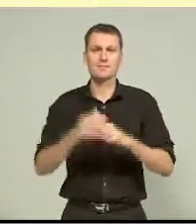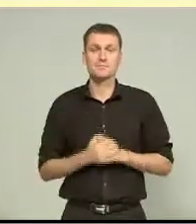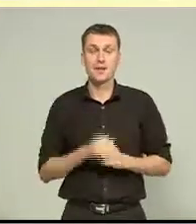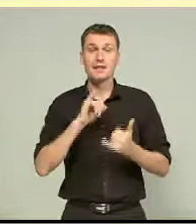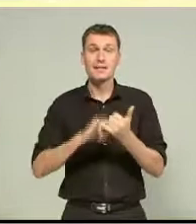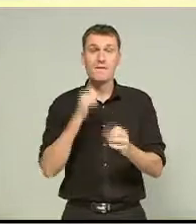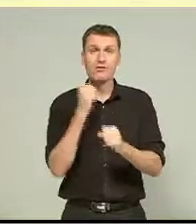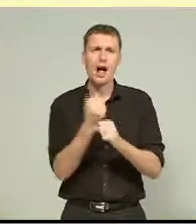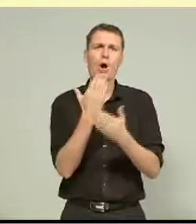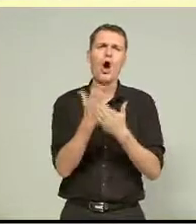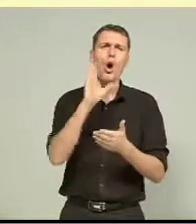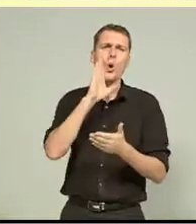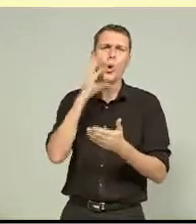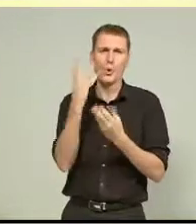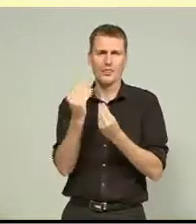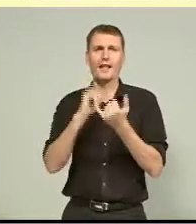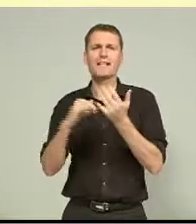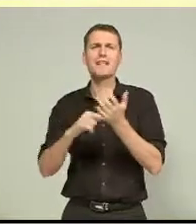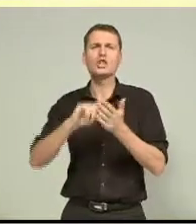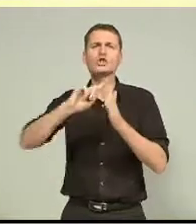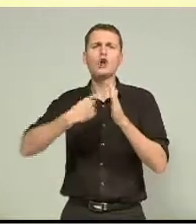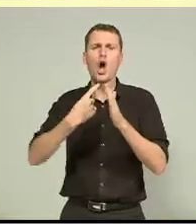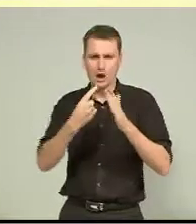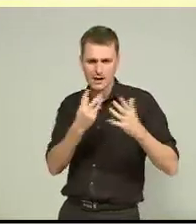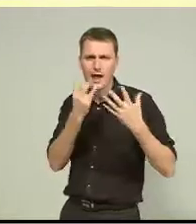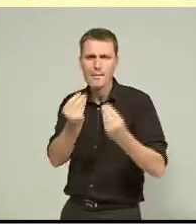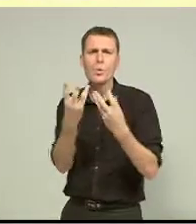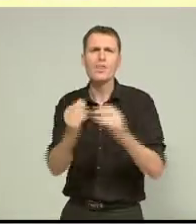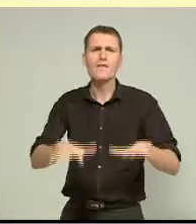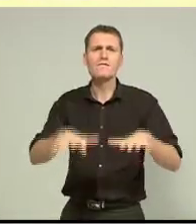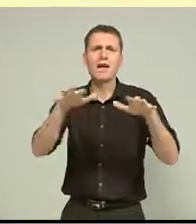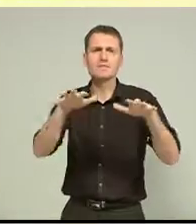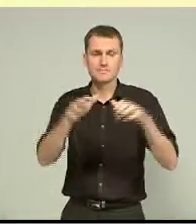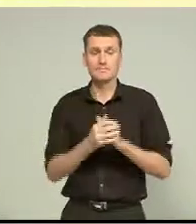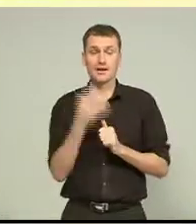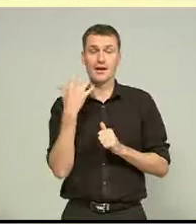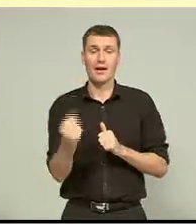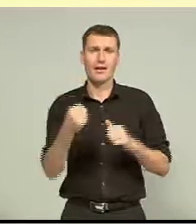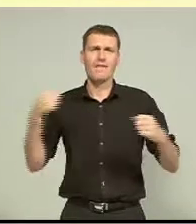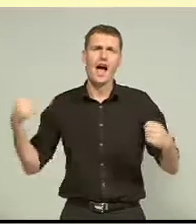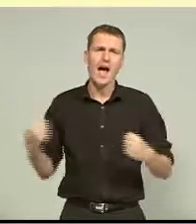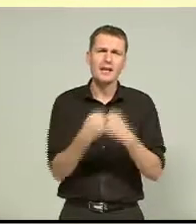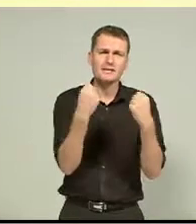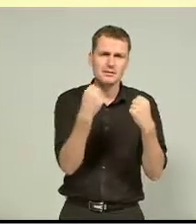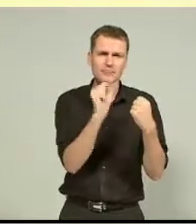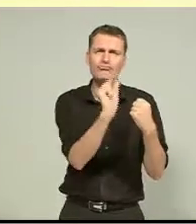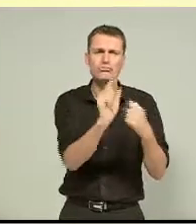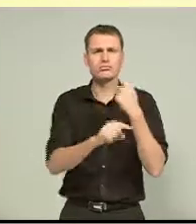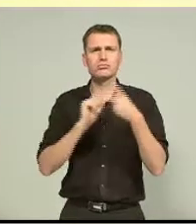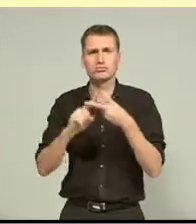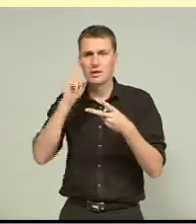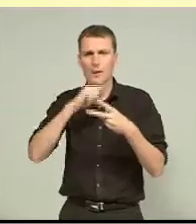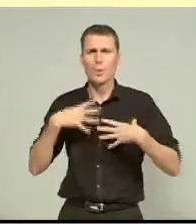with St John, dealing with flood-related issues from today's storm. Minor motor vehicle accidents, minor respiratory